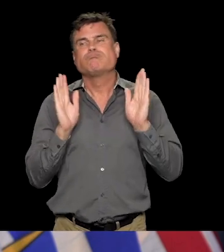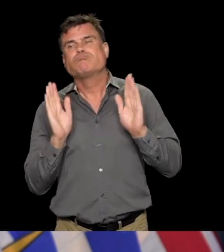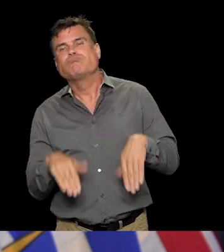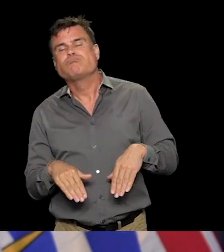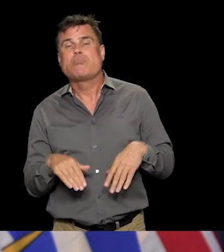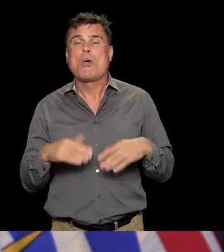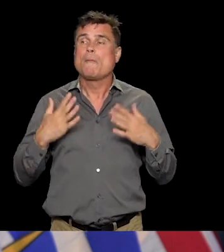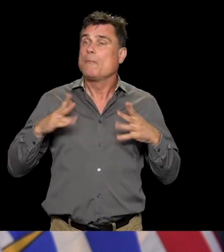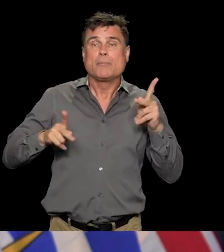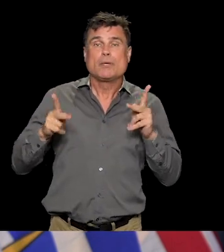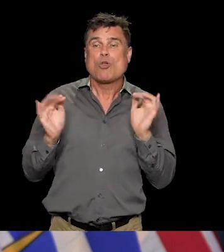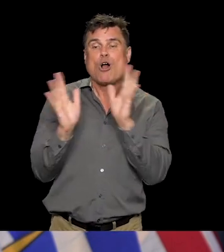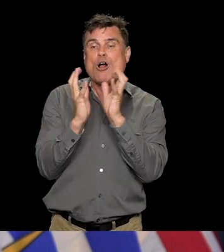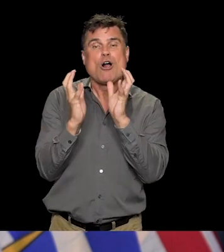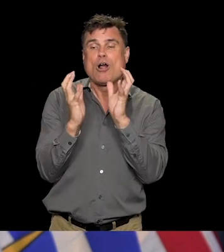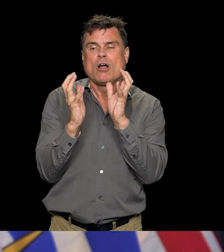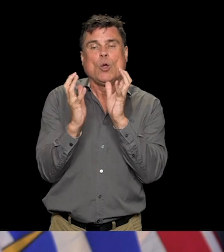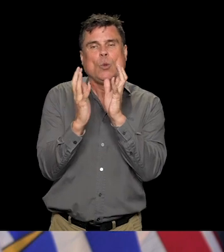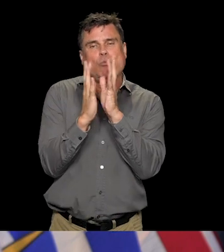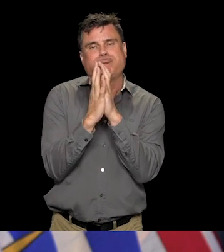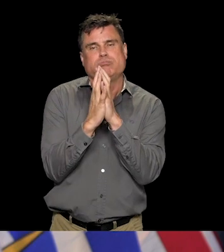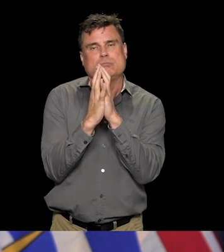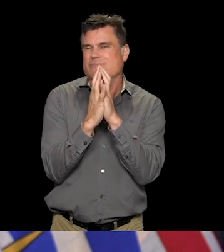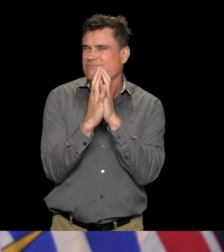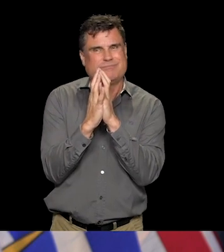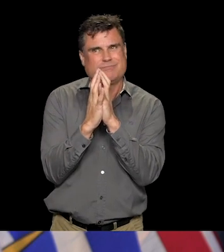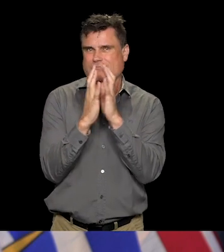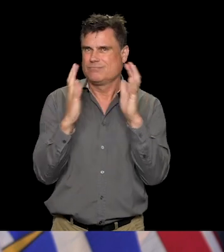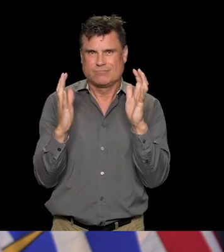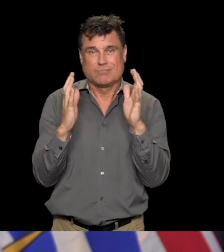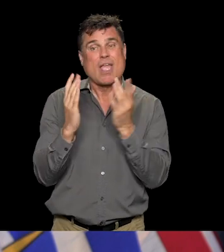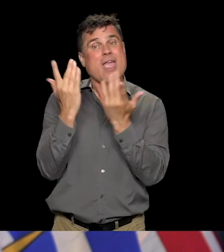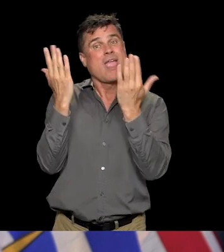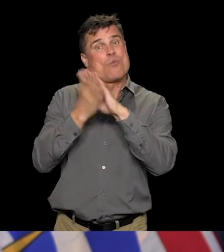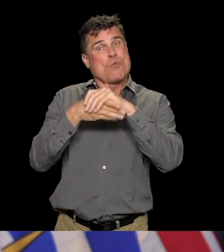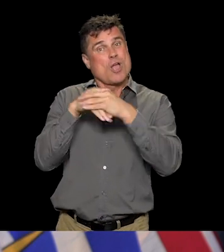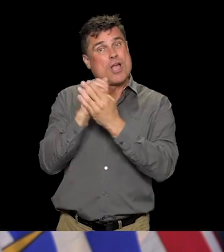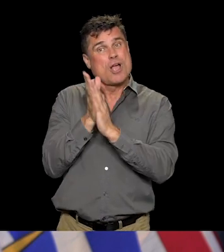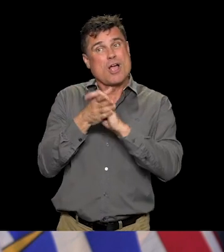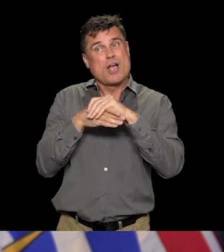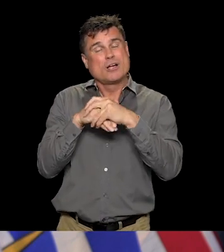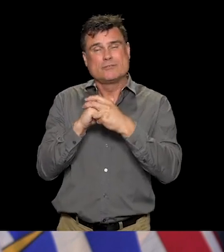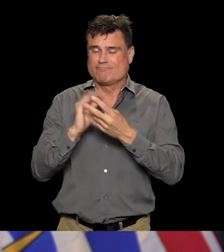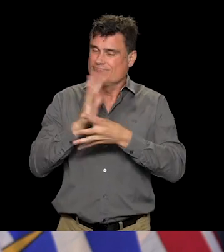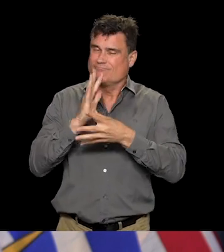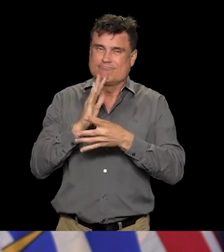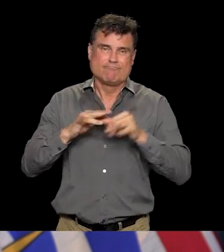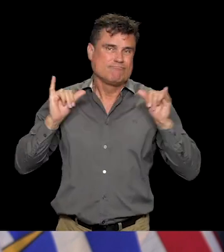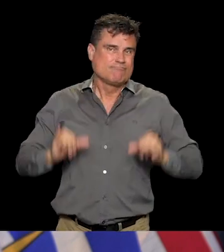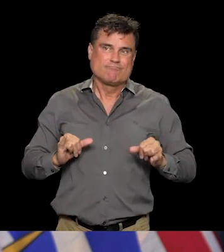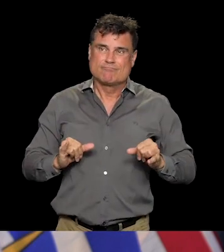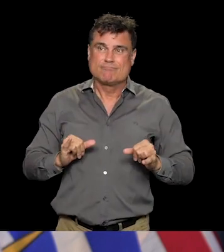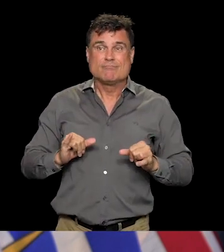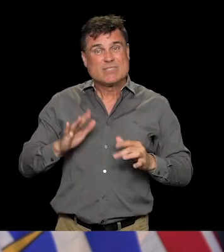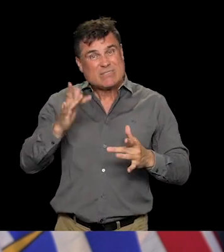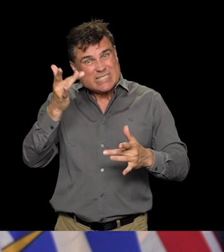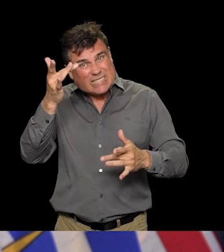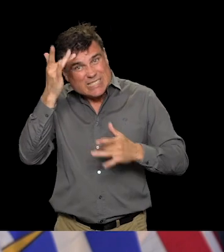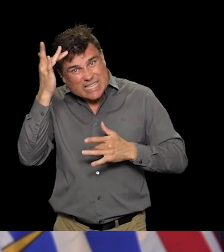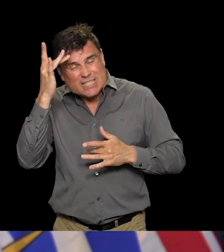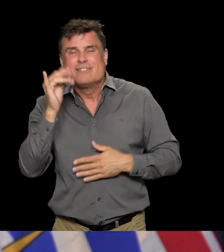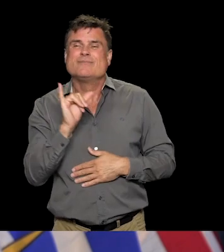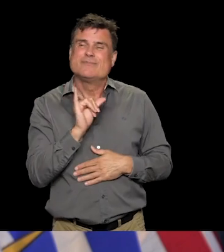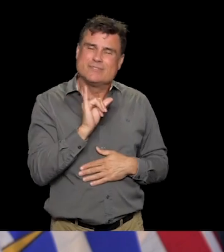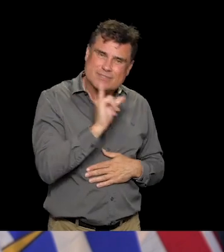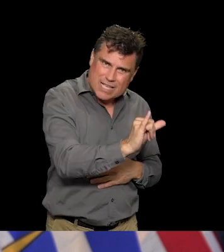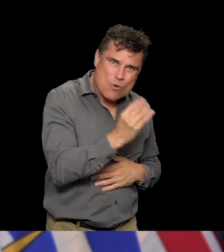away from any place if we're feeling unwell. We won't be changing those and we won't be changing those anywhere in the world in the near term.